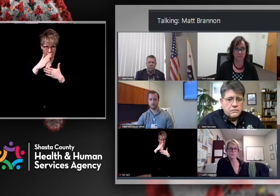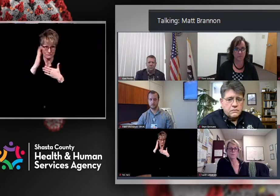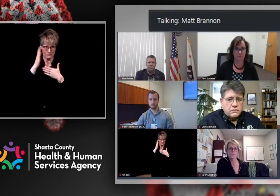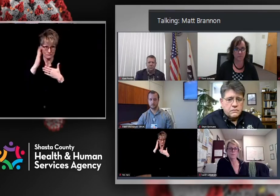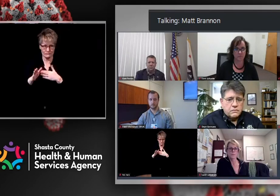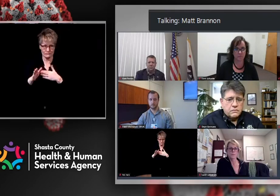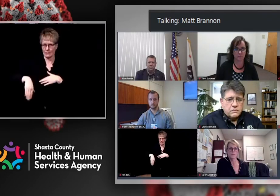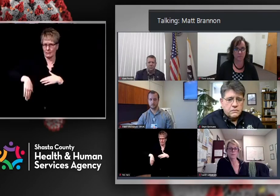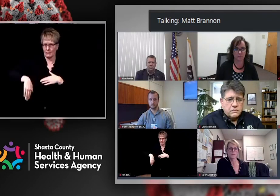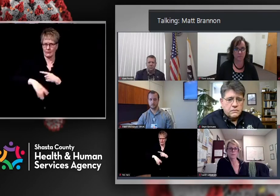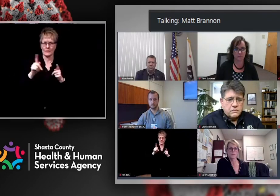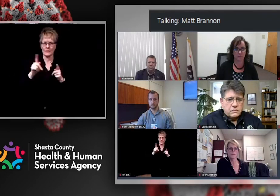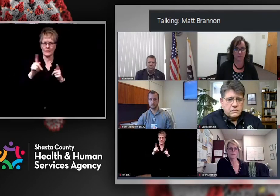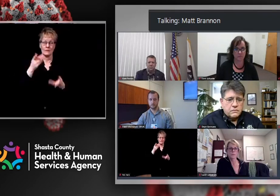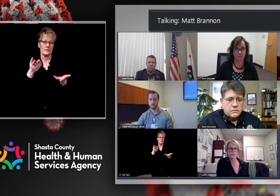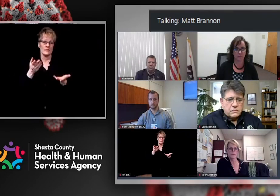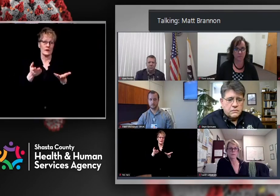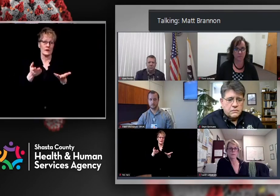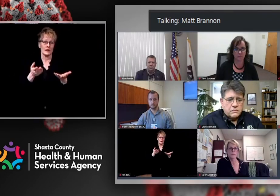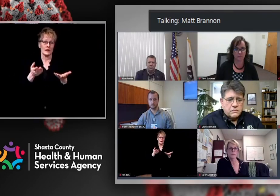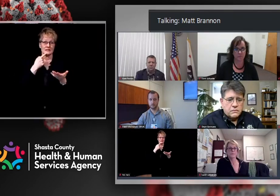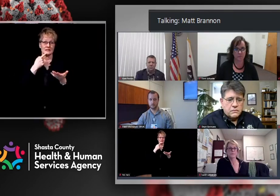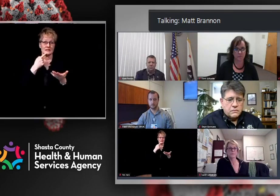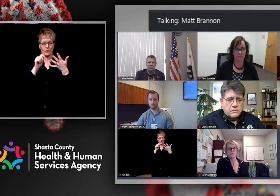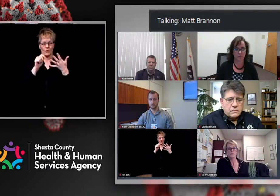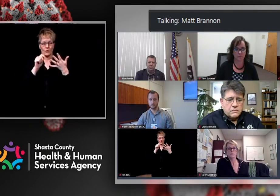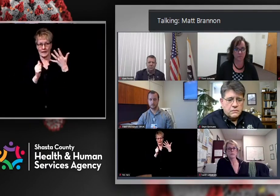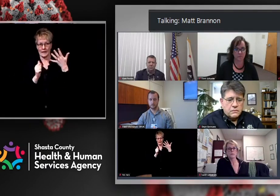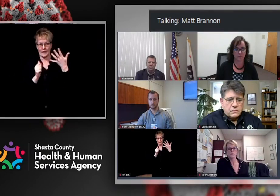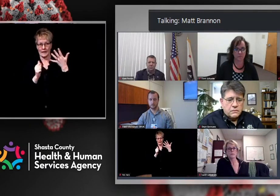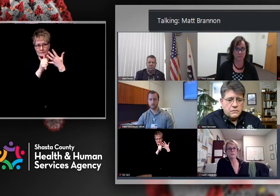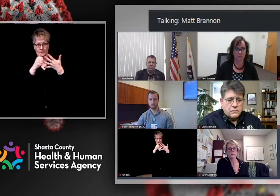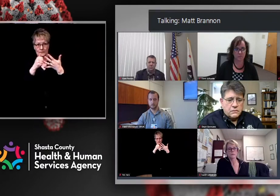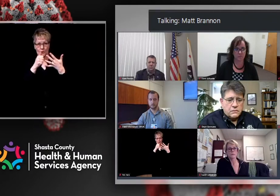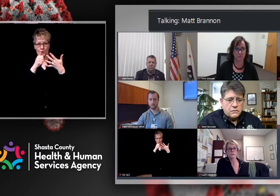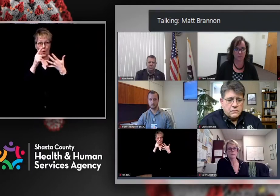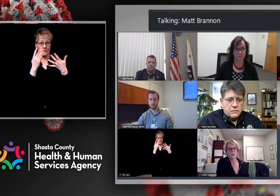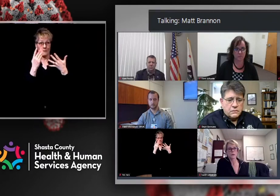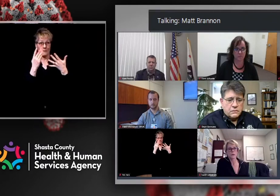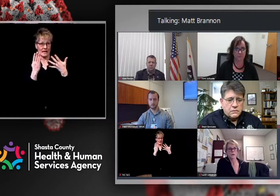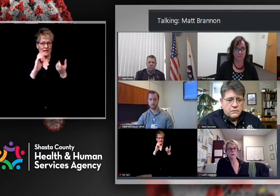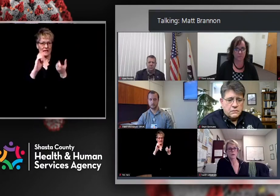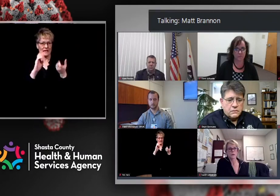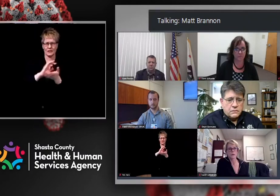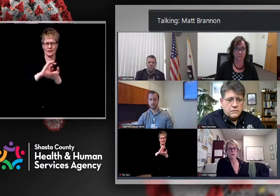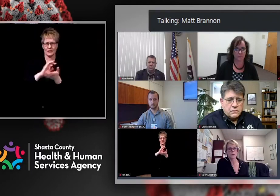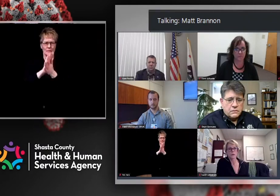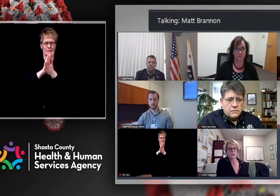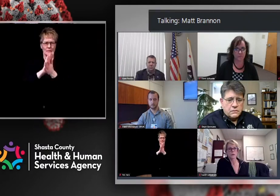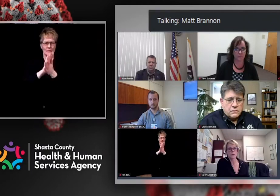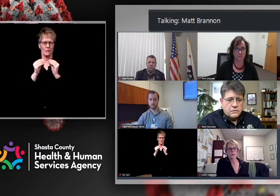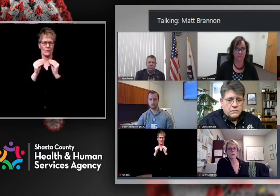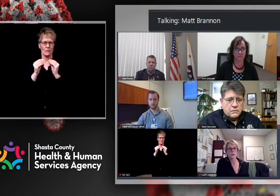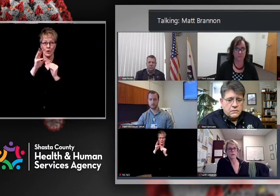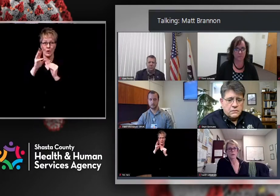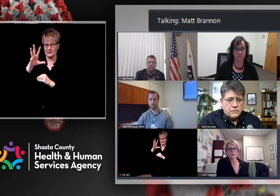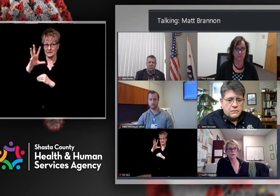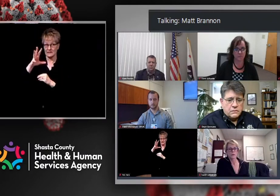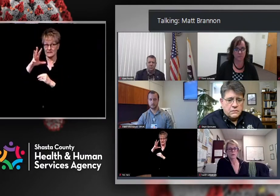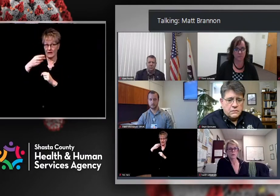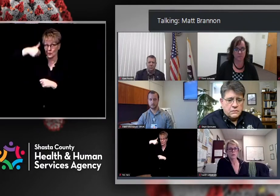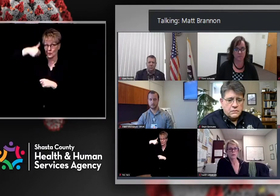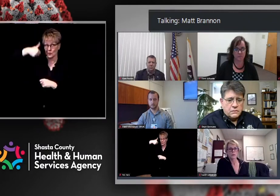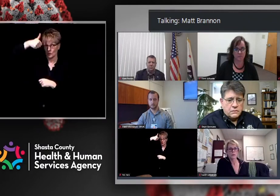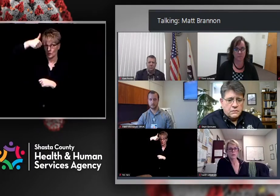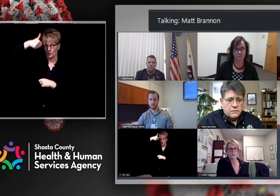prioritization in 1B to people 65 and do we, if that change happens, is that something that